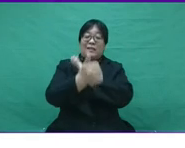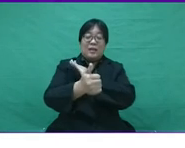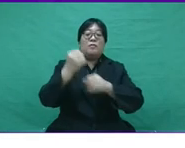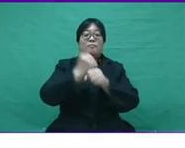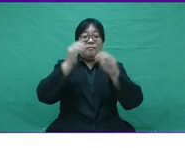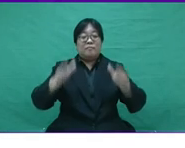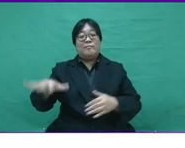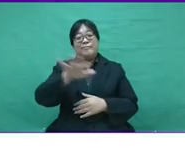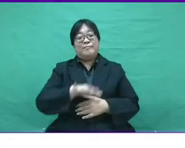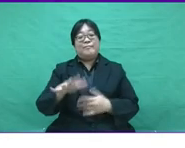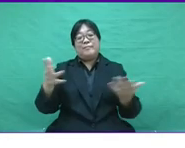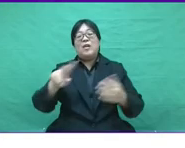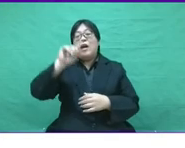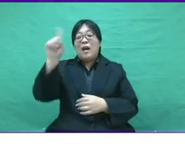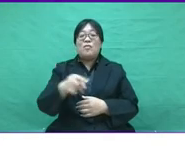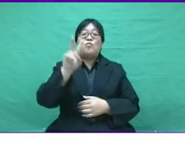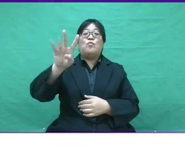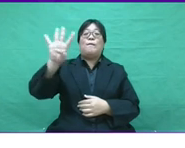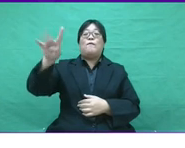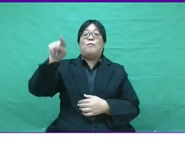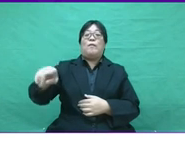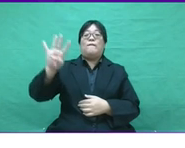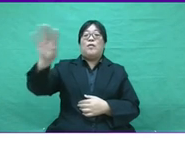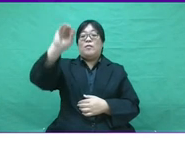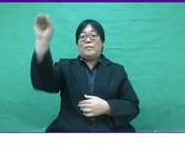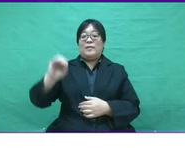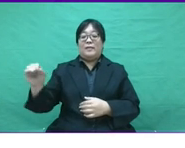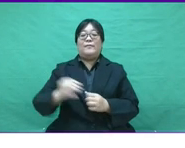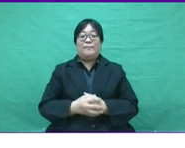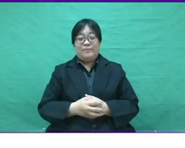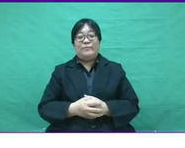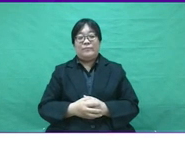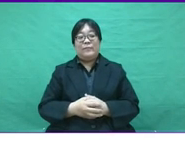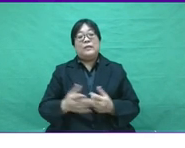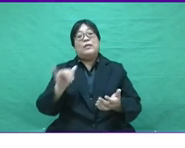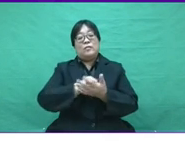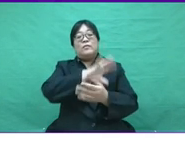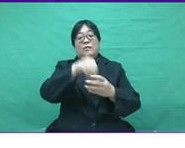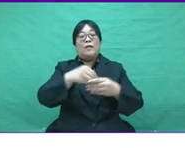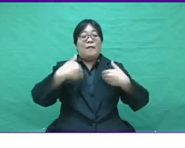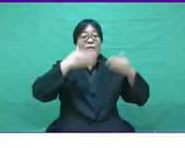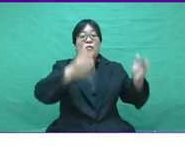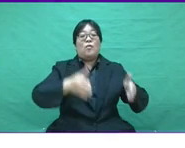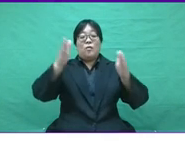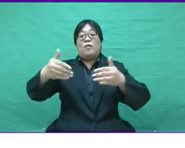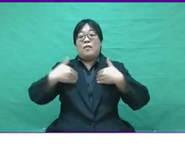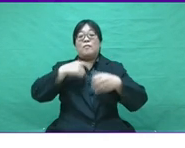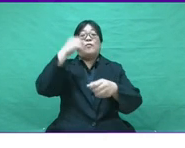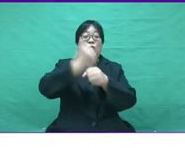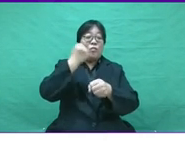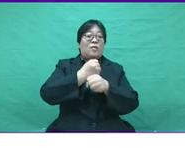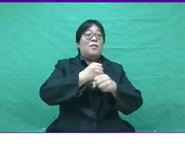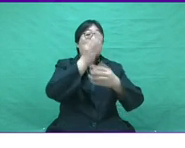.3%, followed by the high skilled workers, which is only 24.4%,